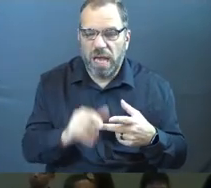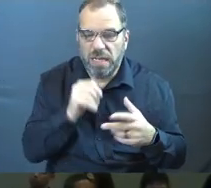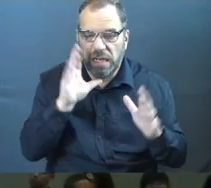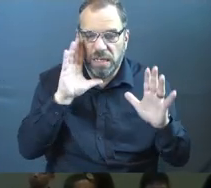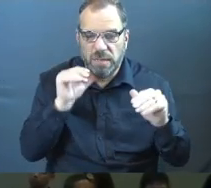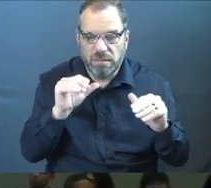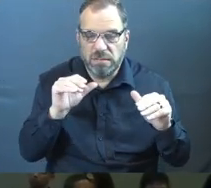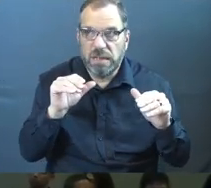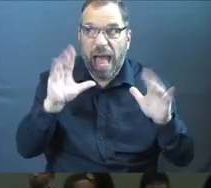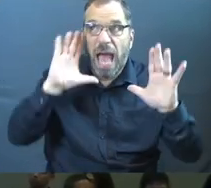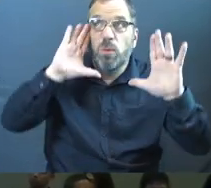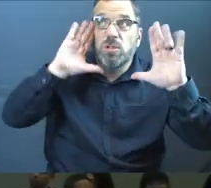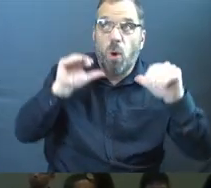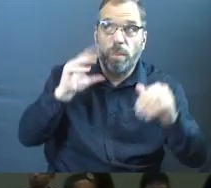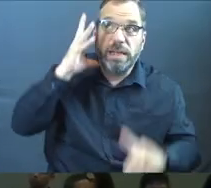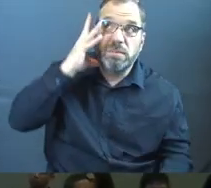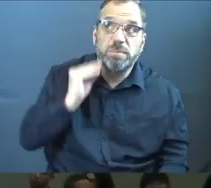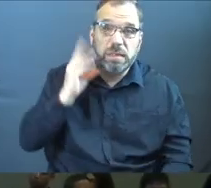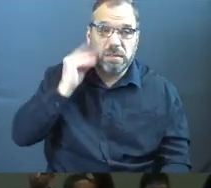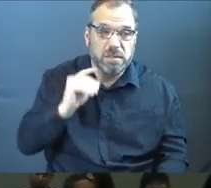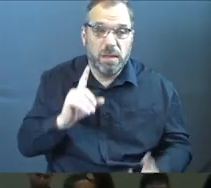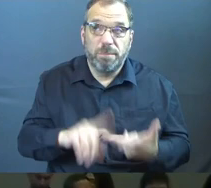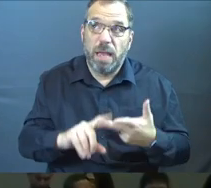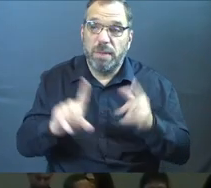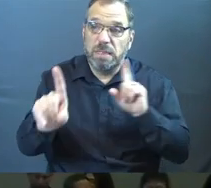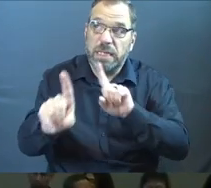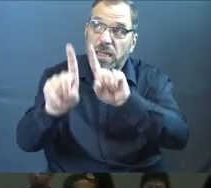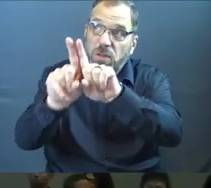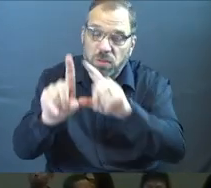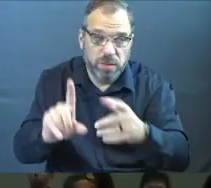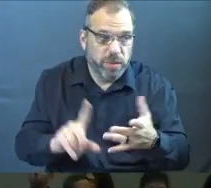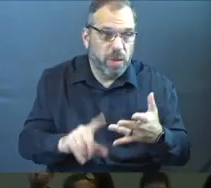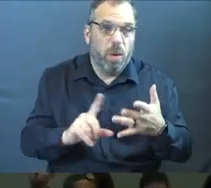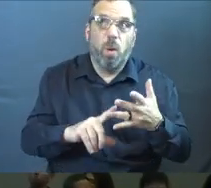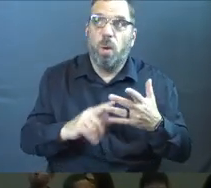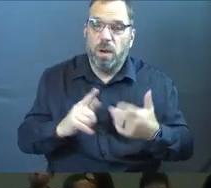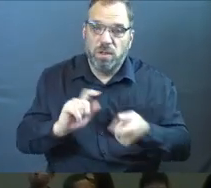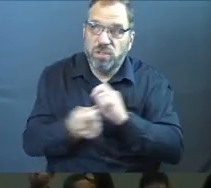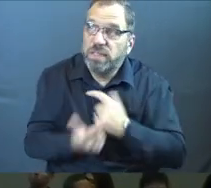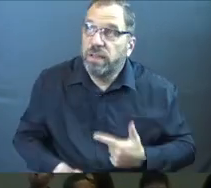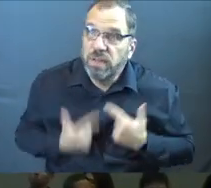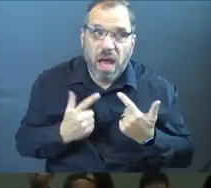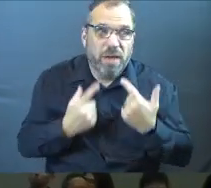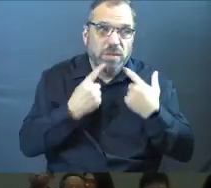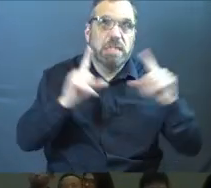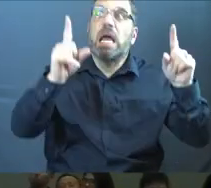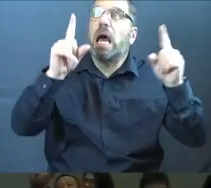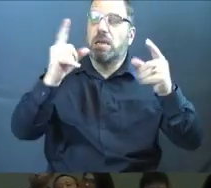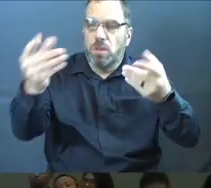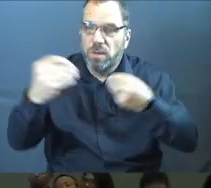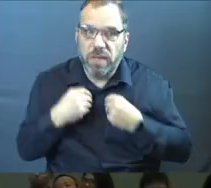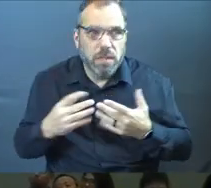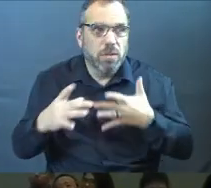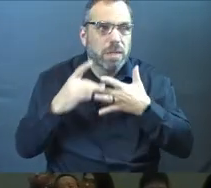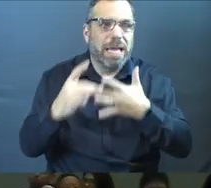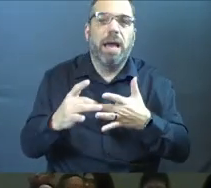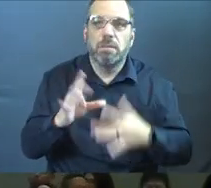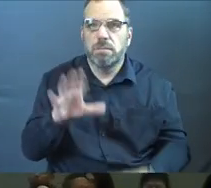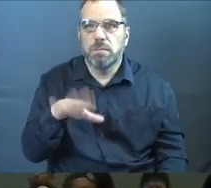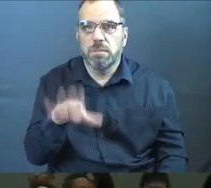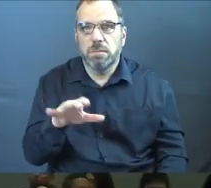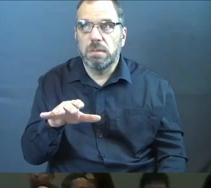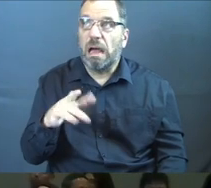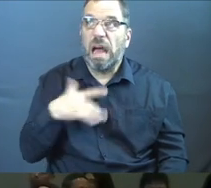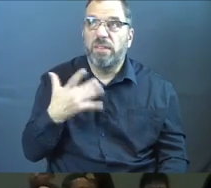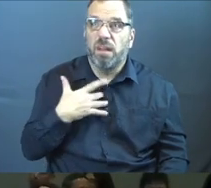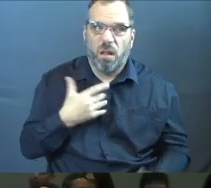I was hoping for this experience. God, was hoping to draw close to I hoping for some life change, for some breakthrough, for some provision and guidance. And I'll tell you the truth, I feel